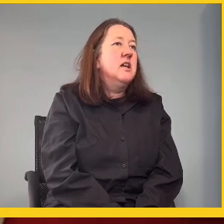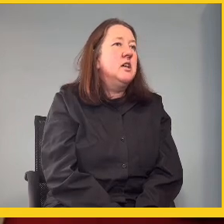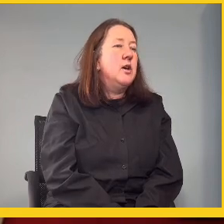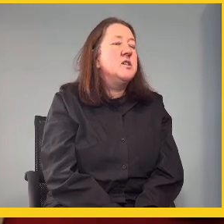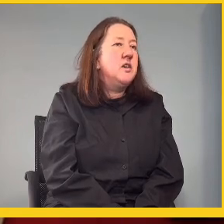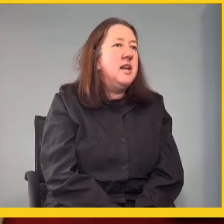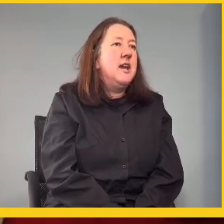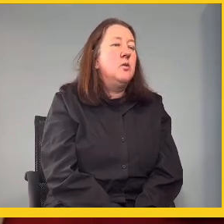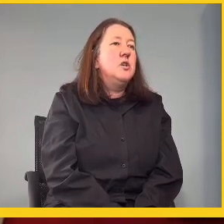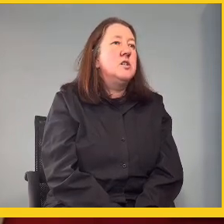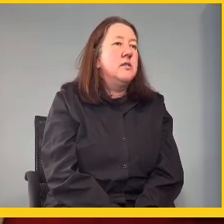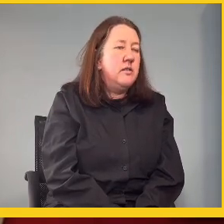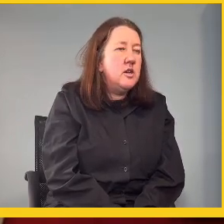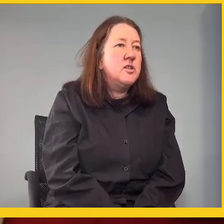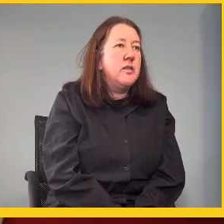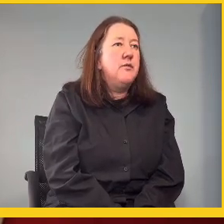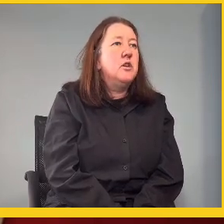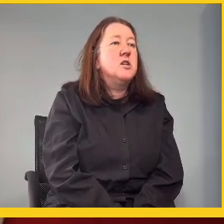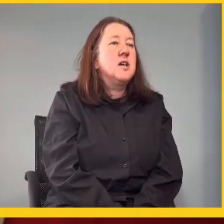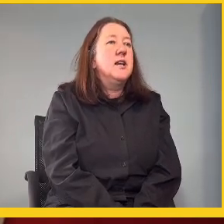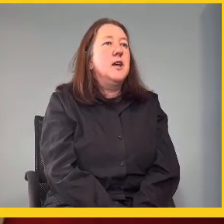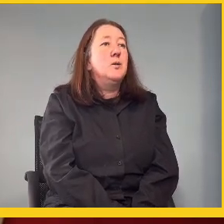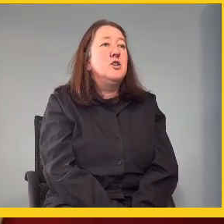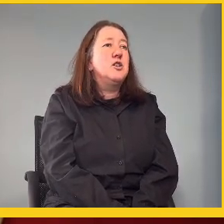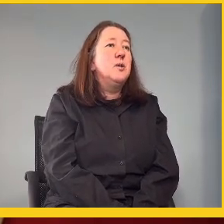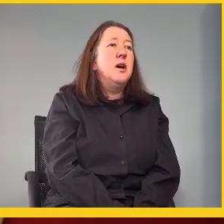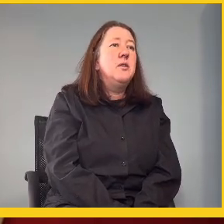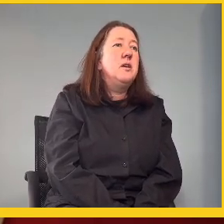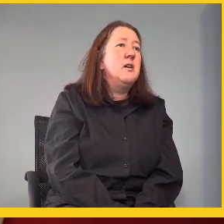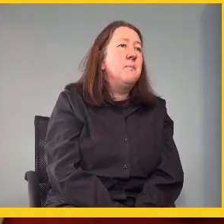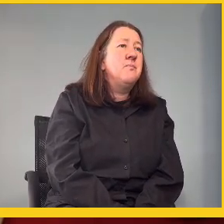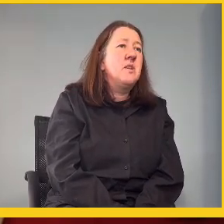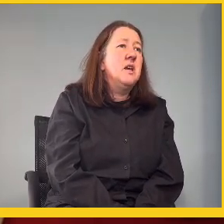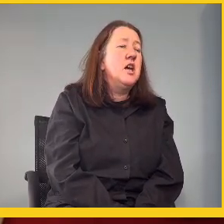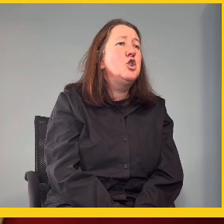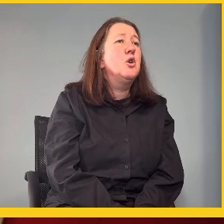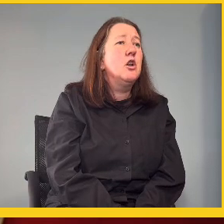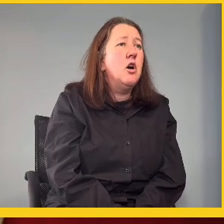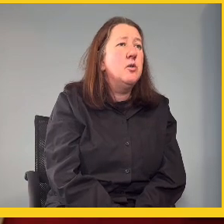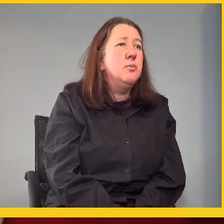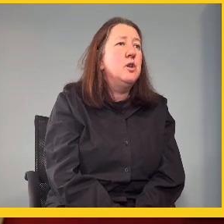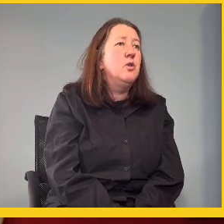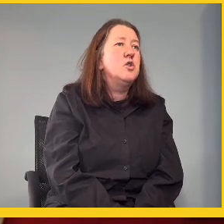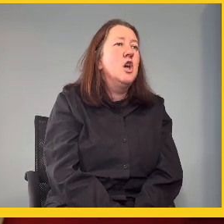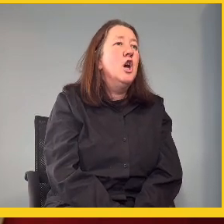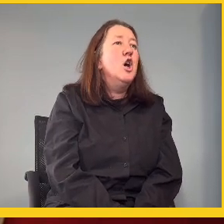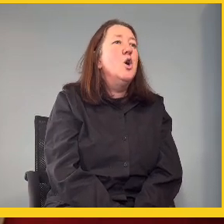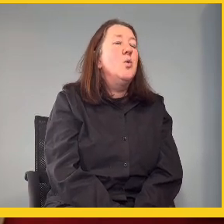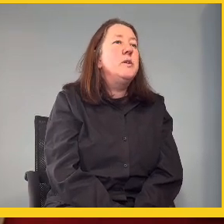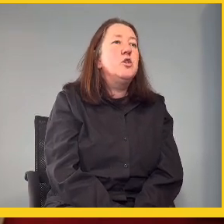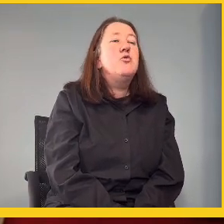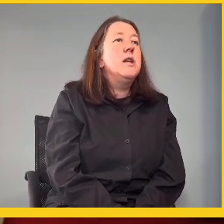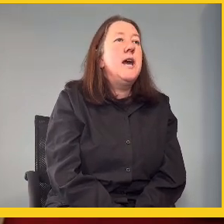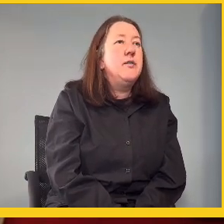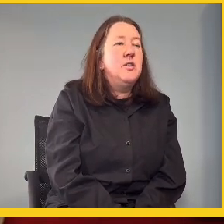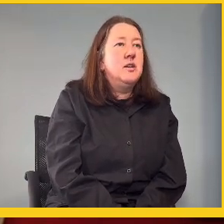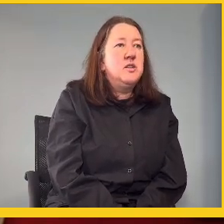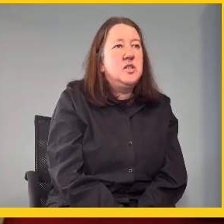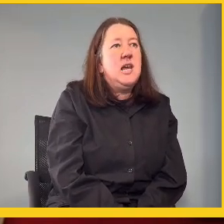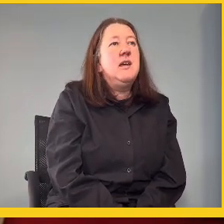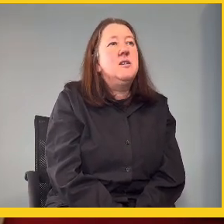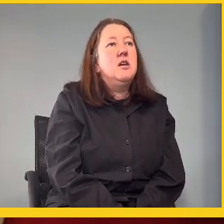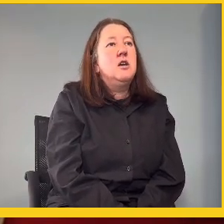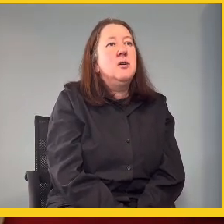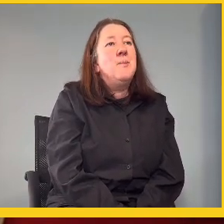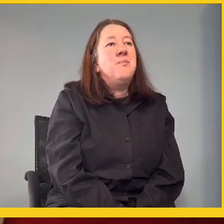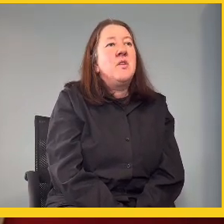as their language, their South African sign language. So I think it took long because we didn't really have an